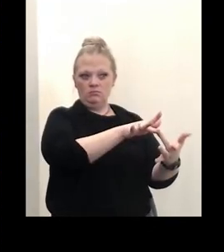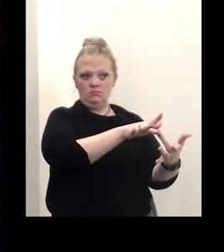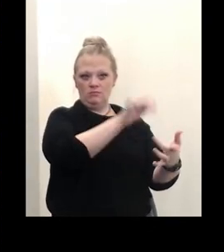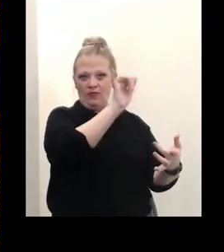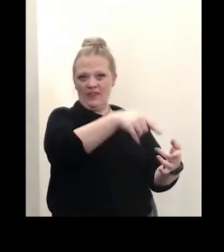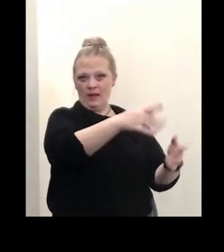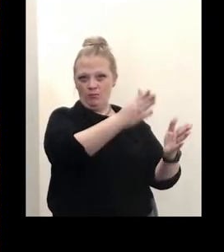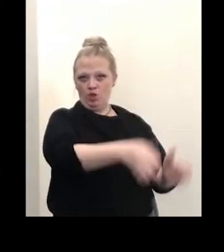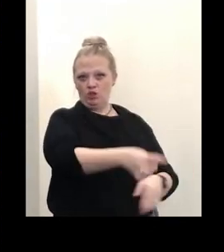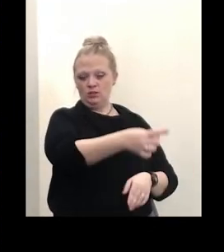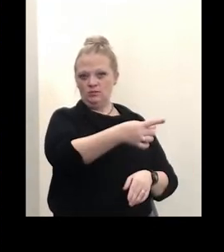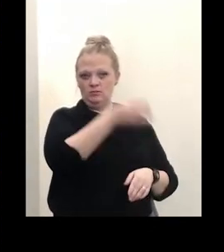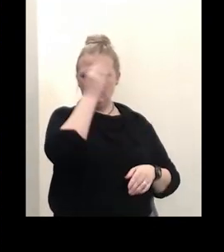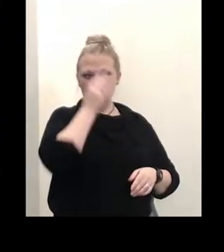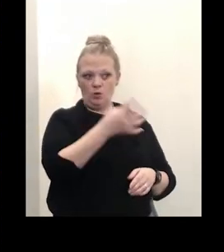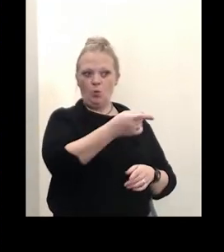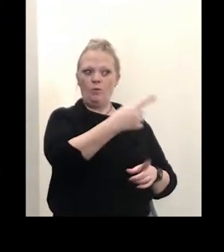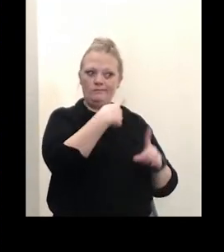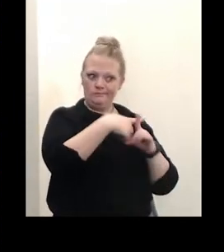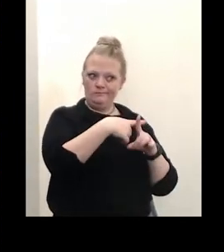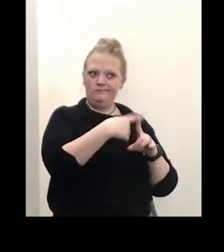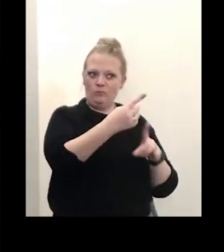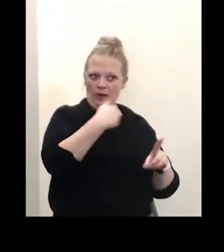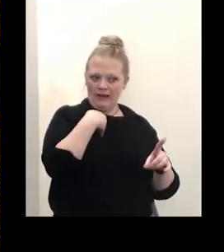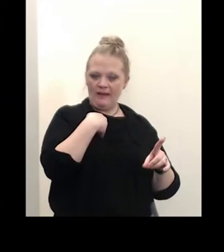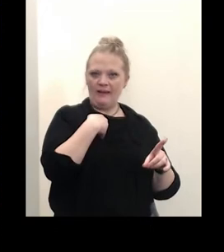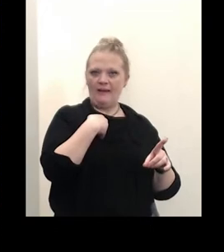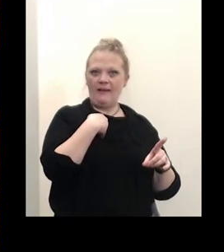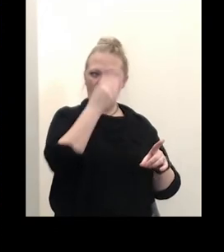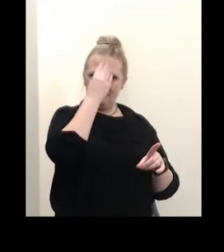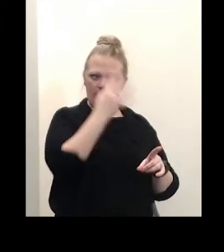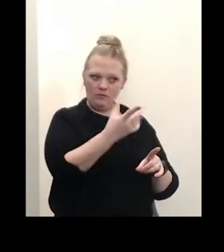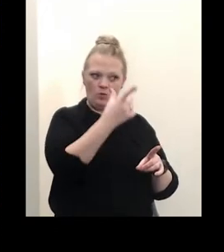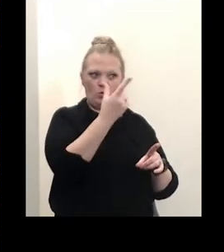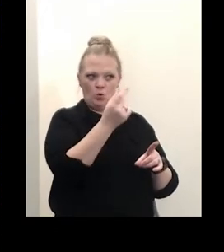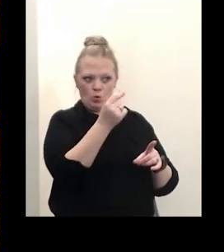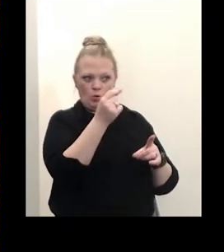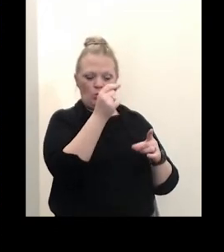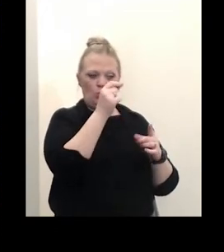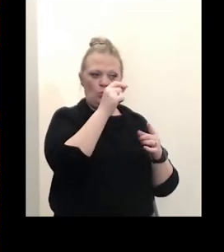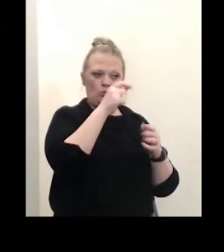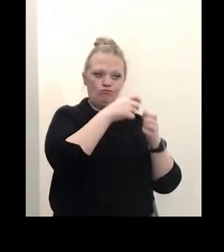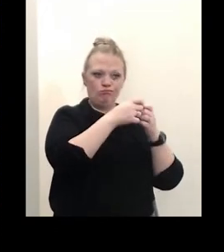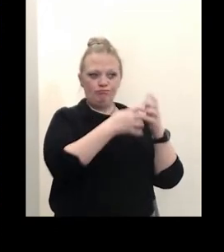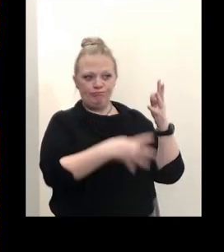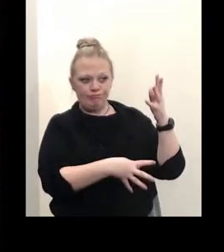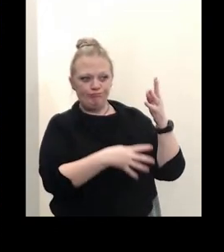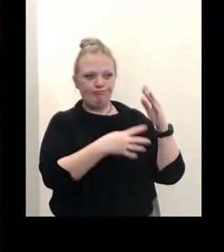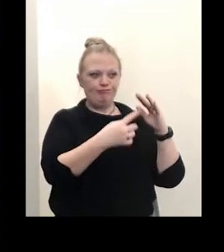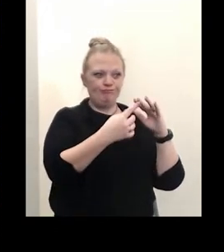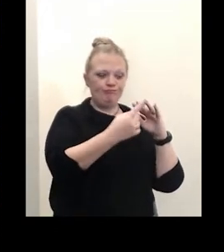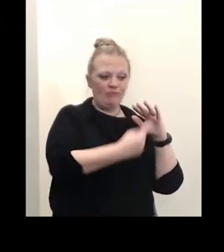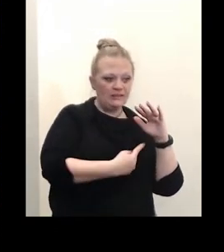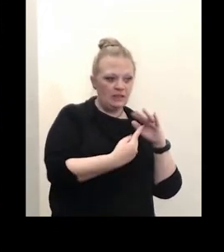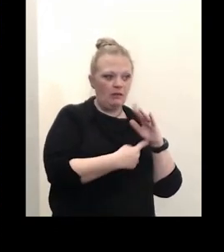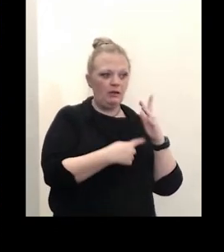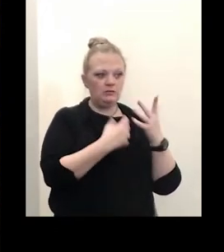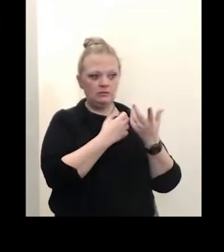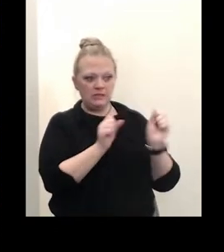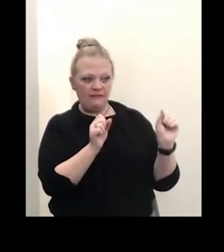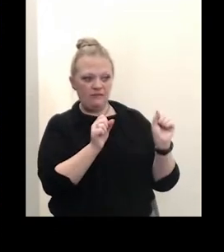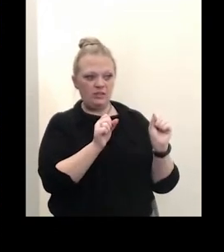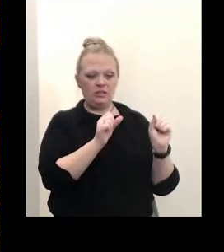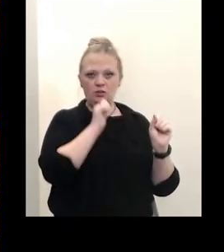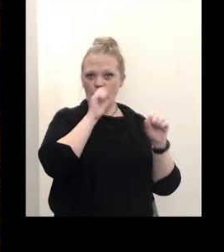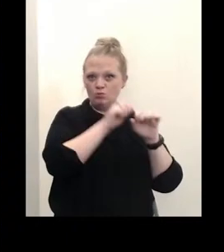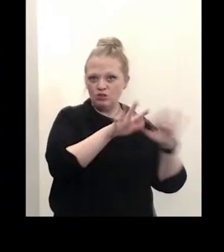let them know that they're positive let them know what they do need to do to isolate safely and prevent transmission to the